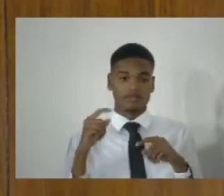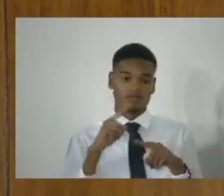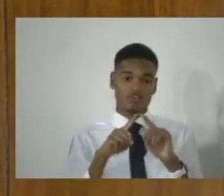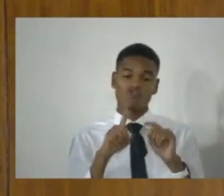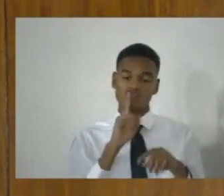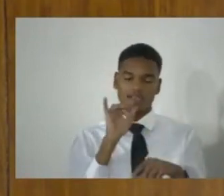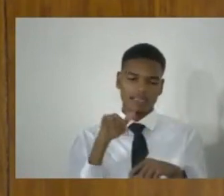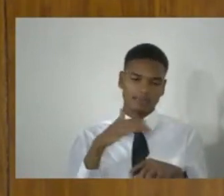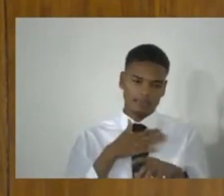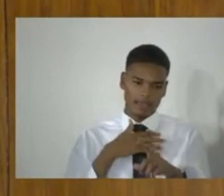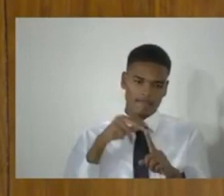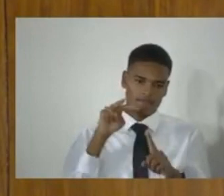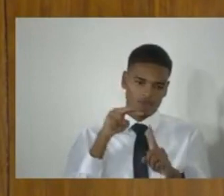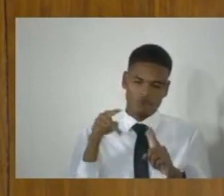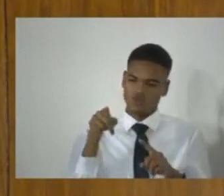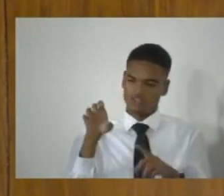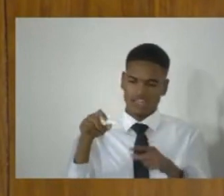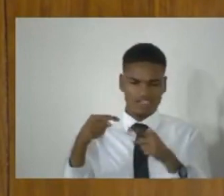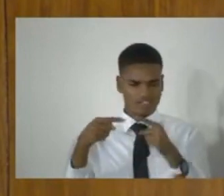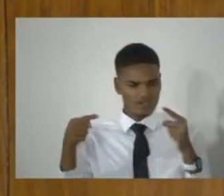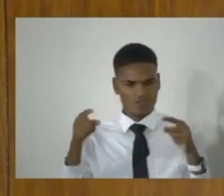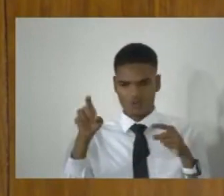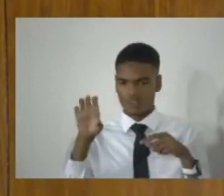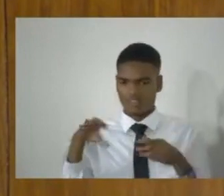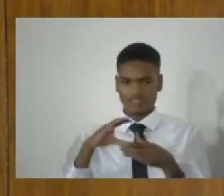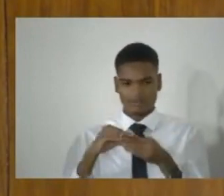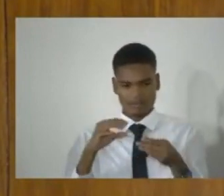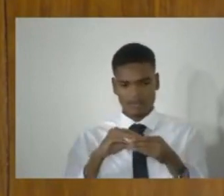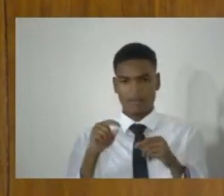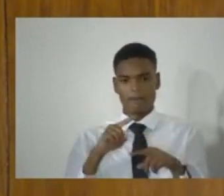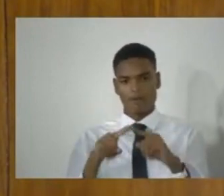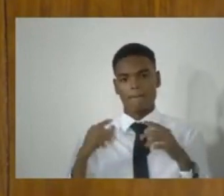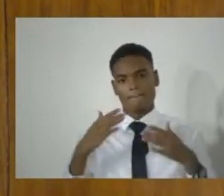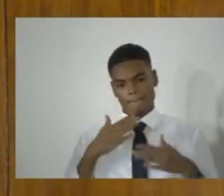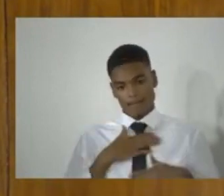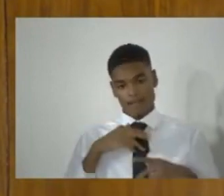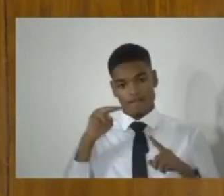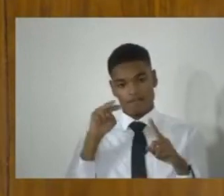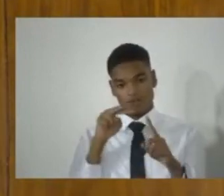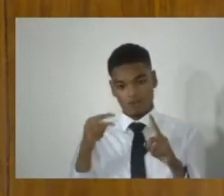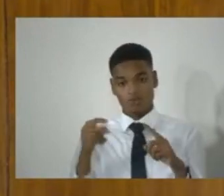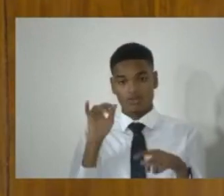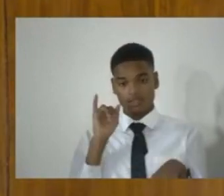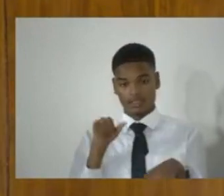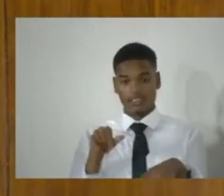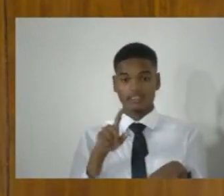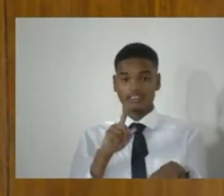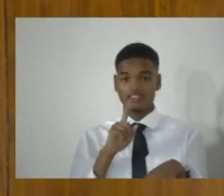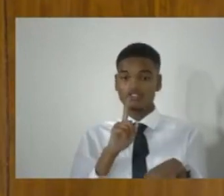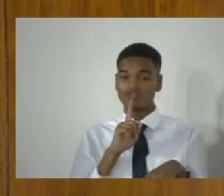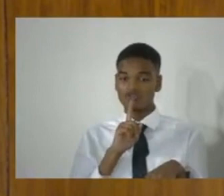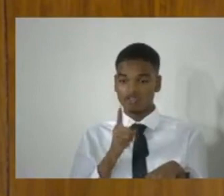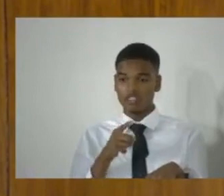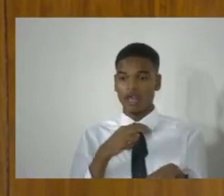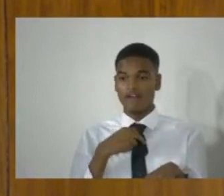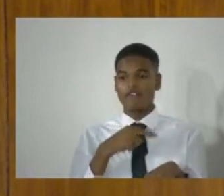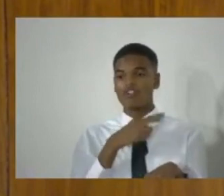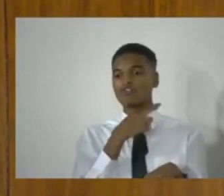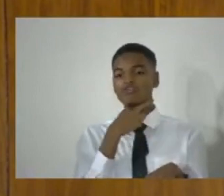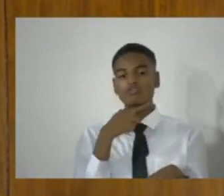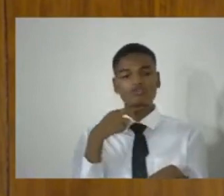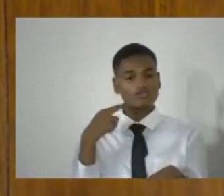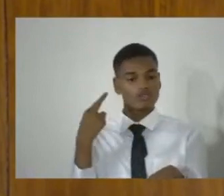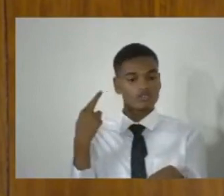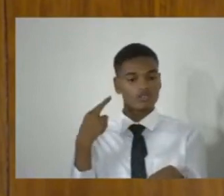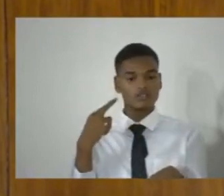that's my view. You may differ, and you can speak about it. But my view is that there is a risk. There is a